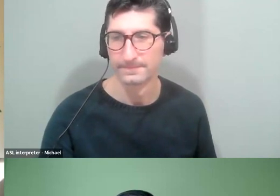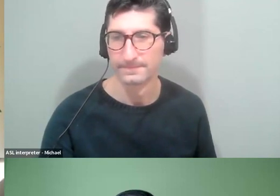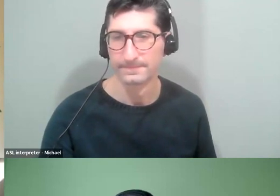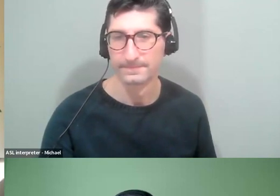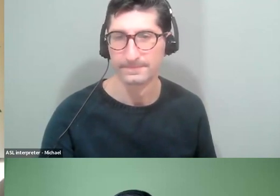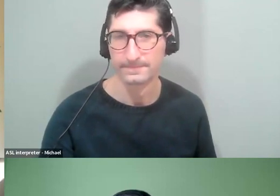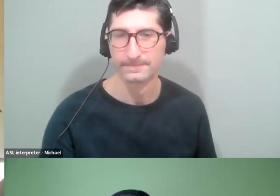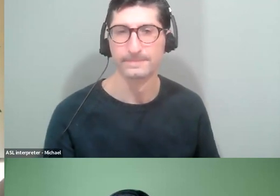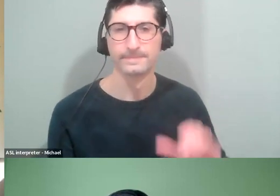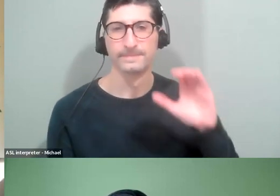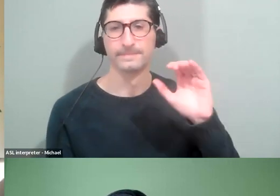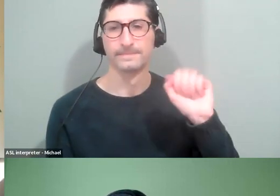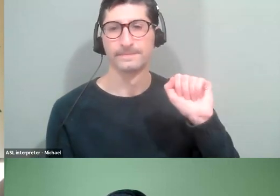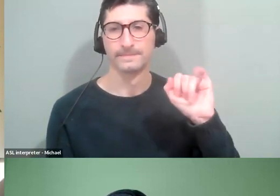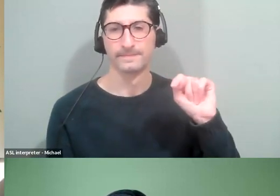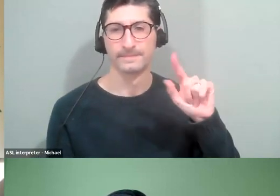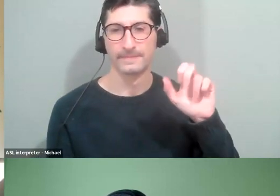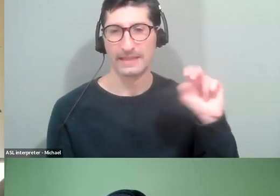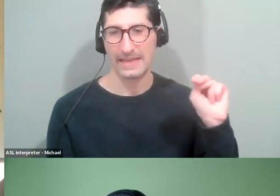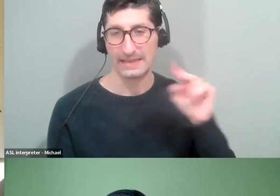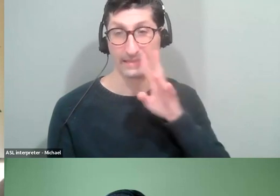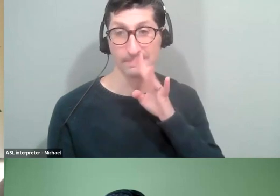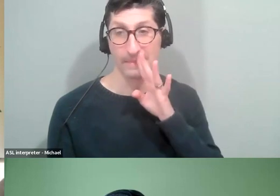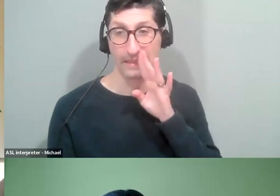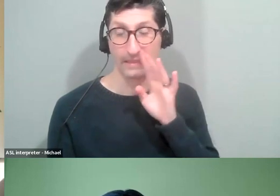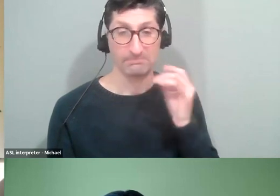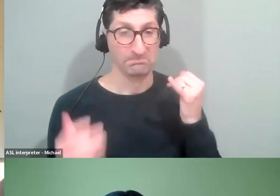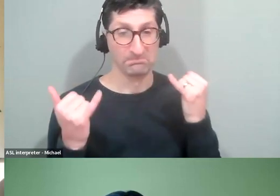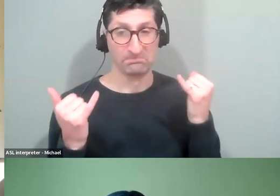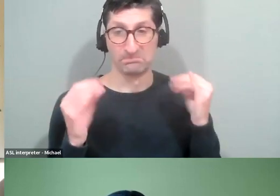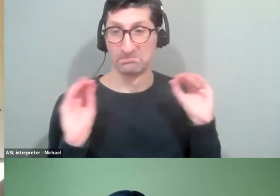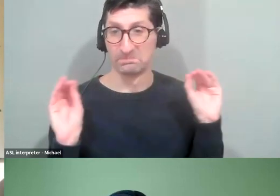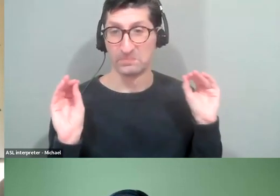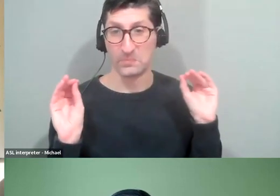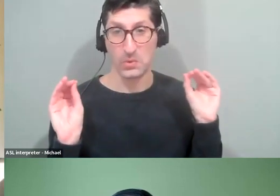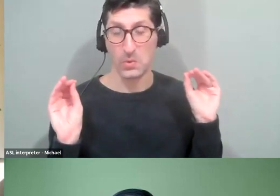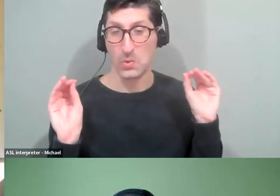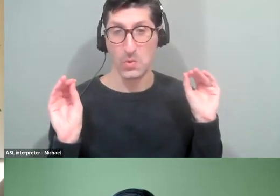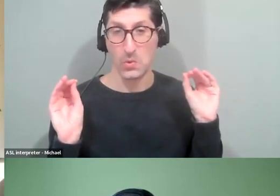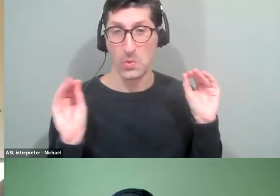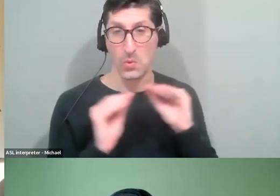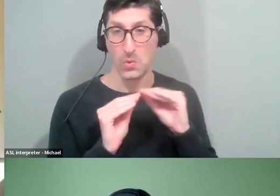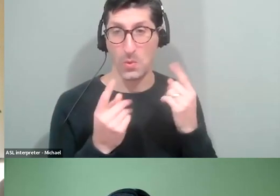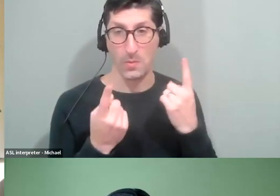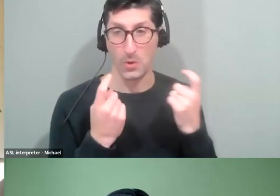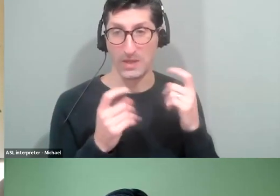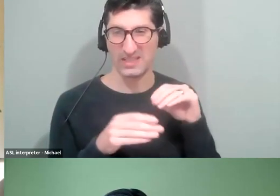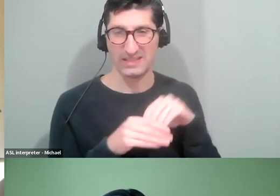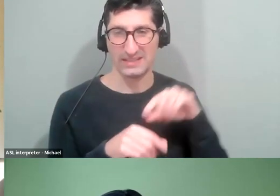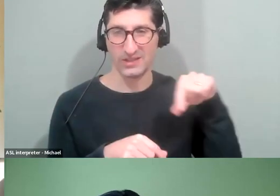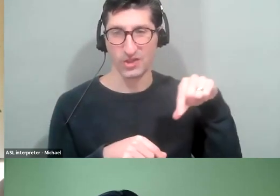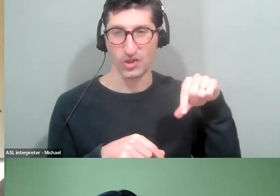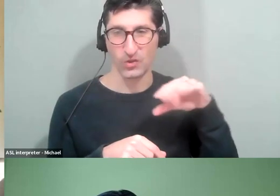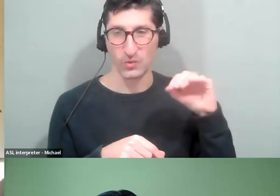This is Caitlin, we don't currently have. Any open answer questions in the Q&A queue.